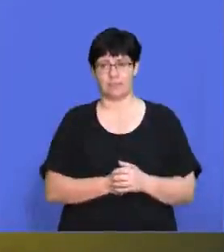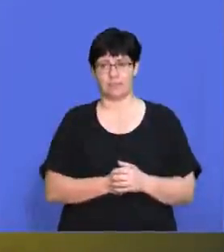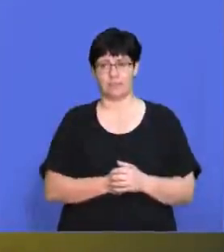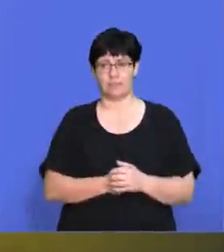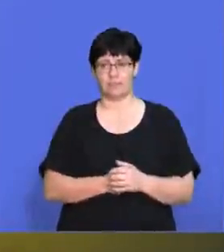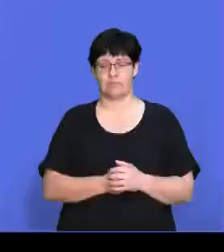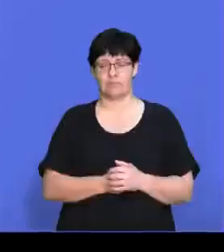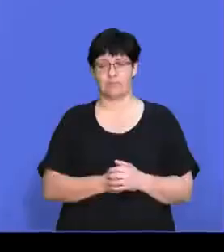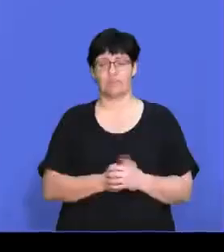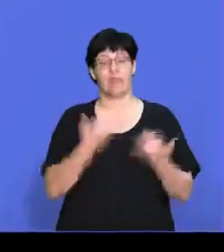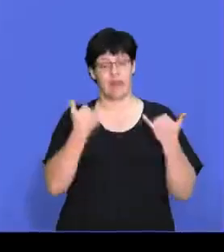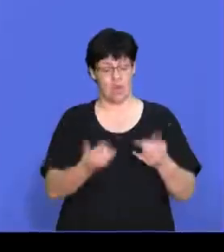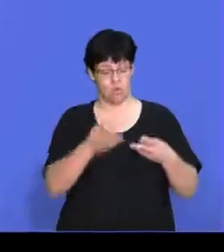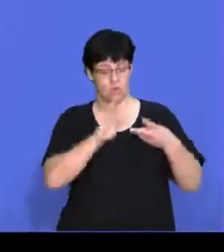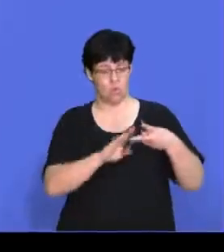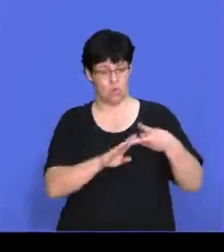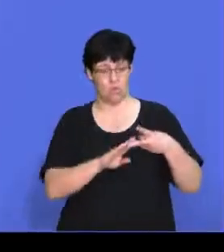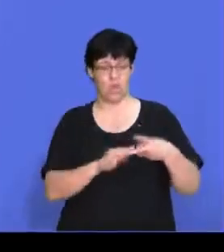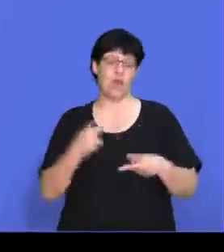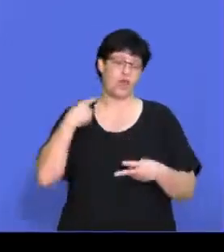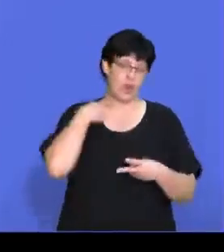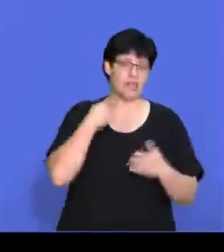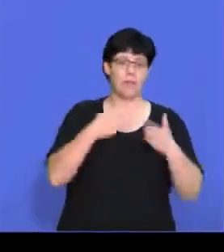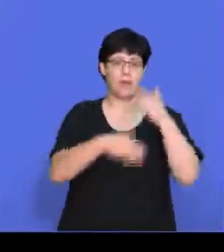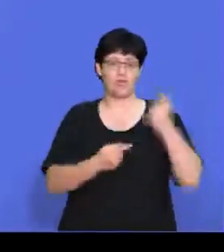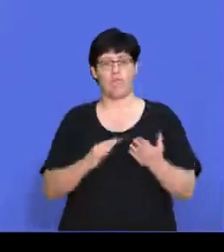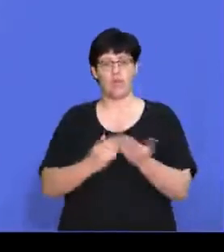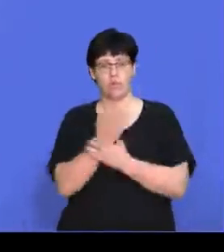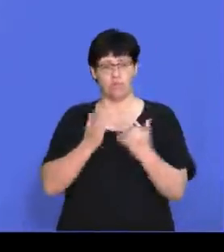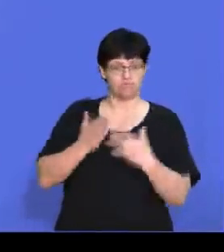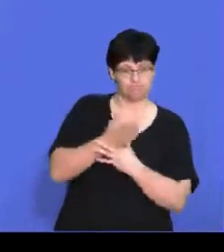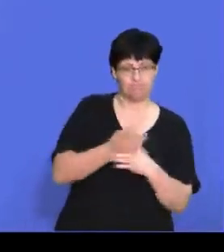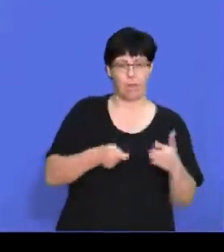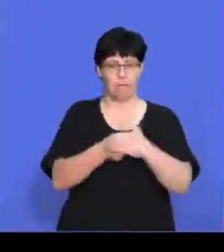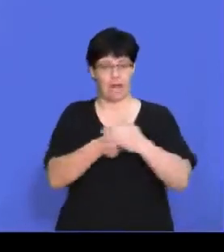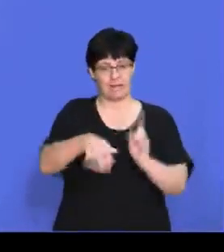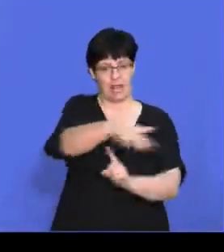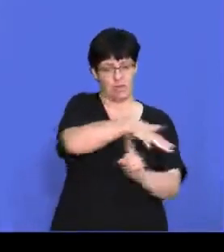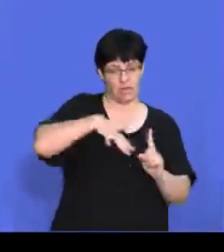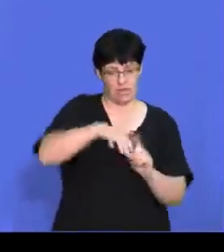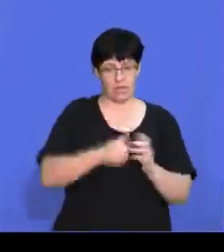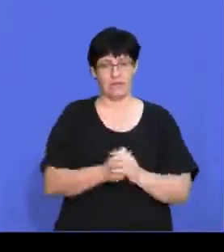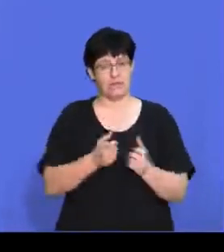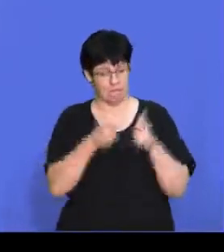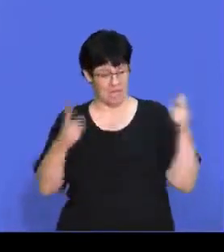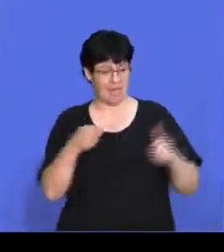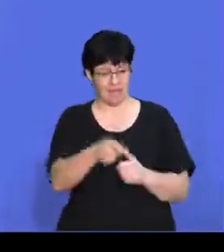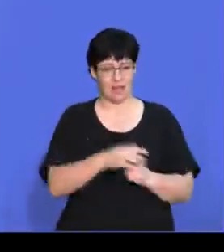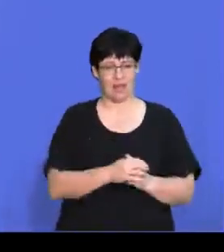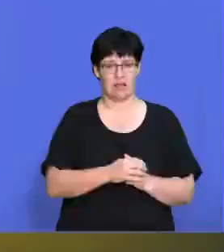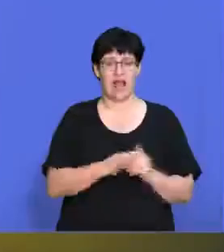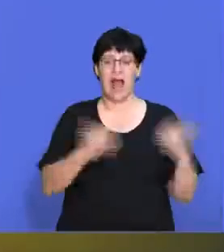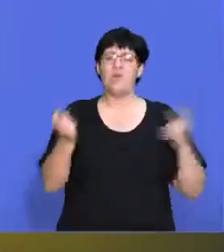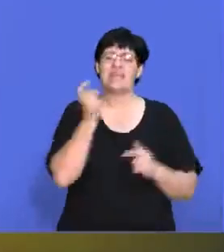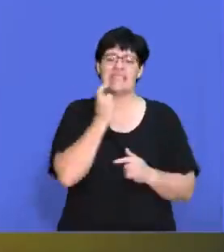Then we're going look at the threats or barriers of new entrants to the market. That's quite big there. How easily